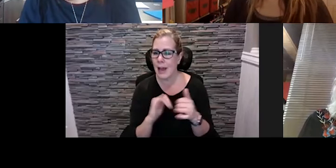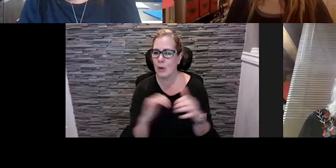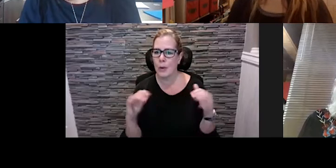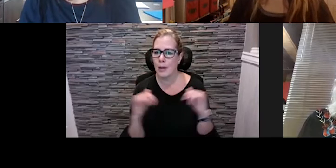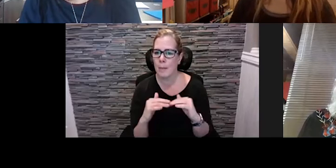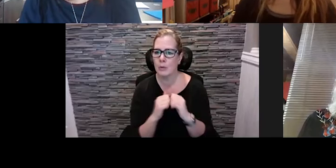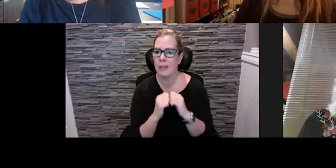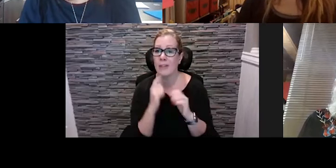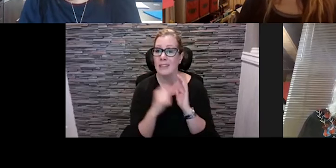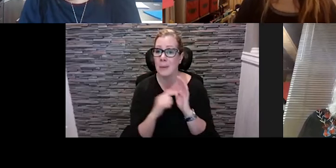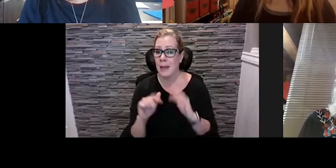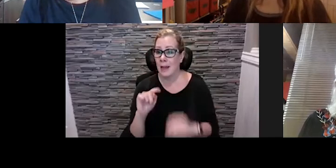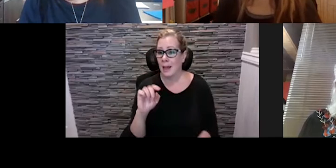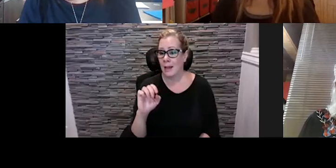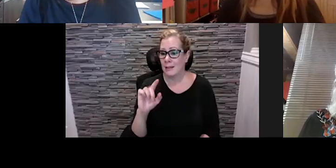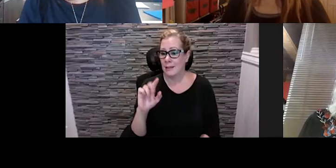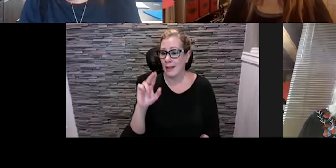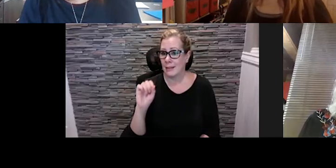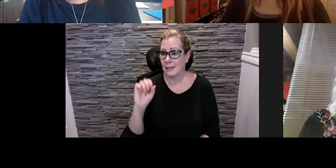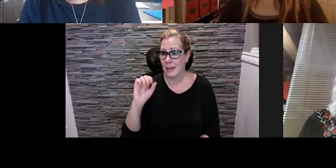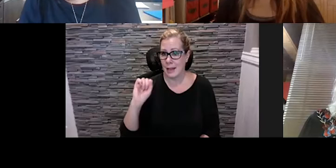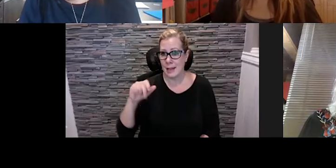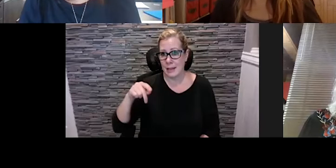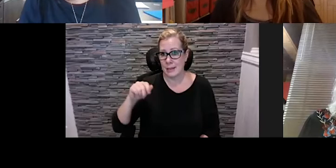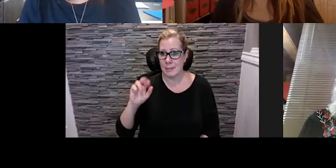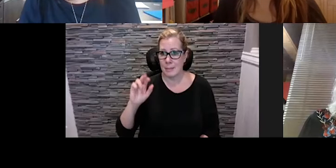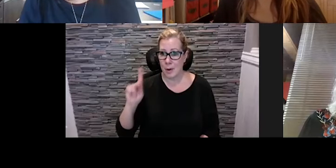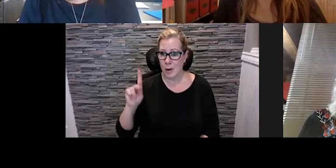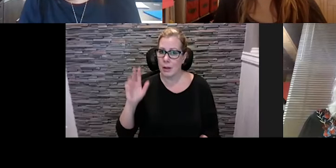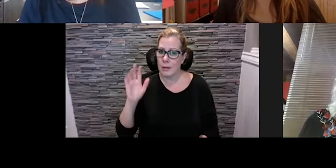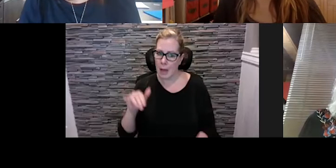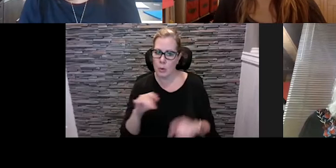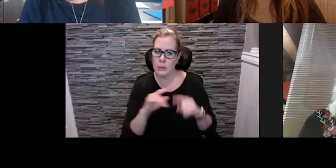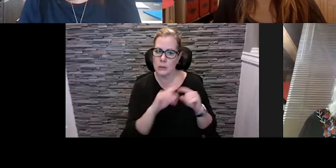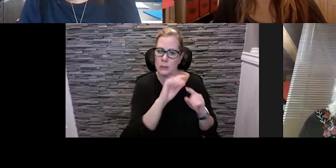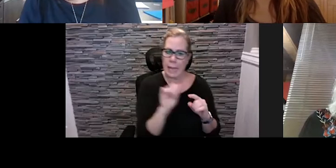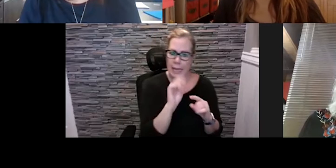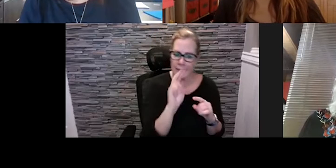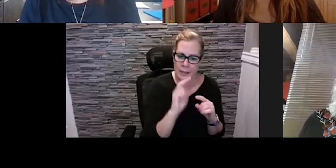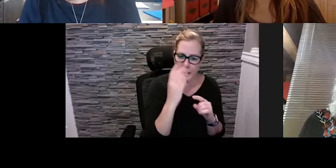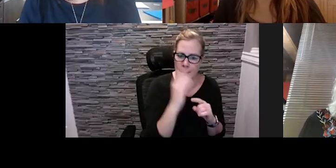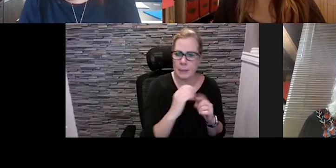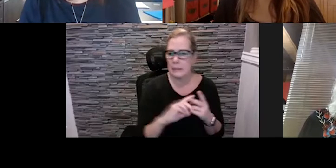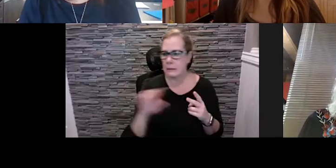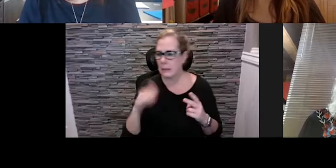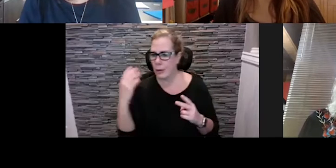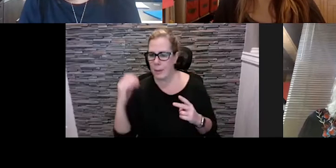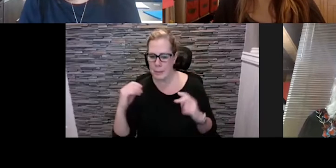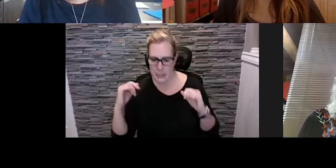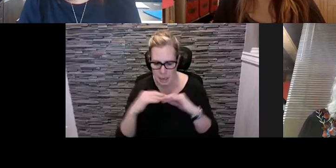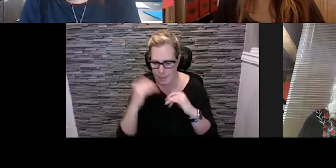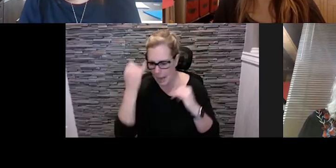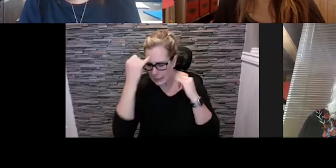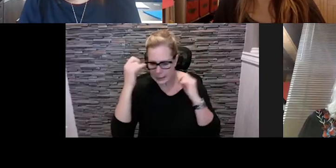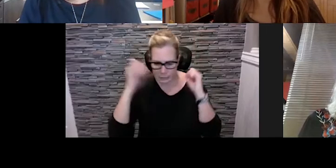it was um you know av companies and production companies coming together and pulling everything that they had to try and make something work and saw